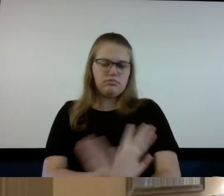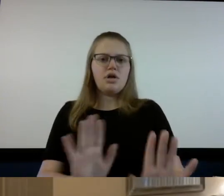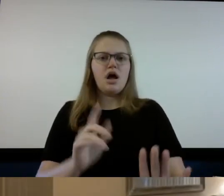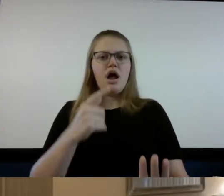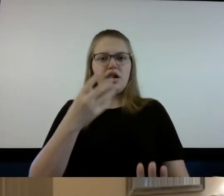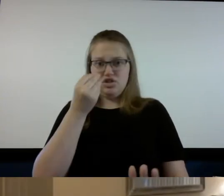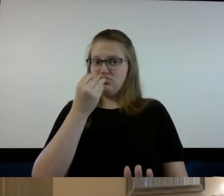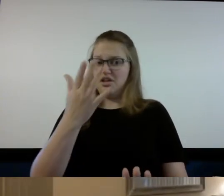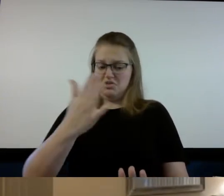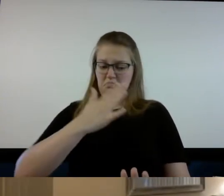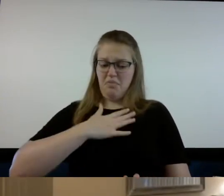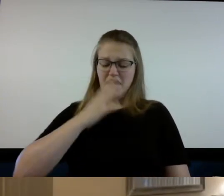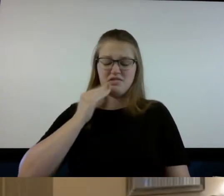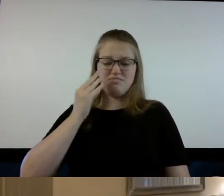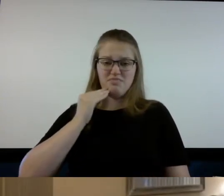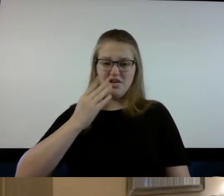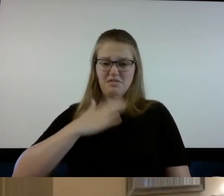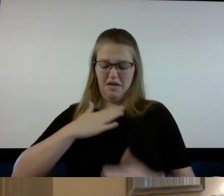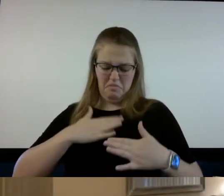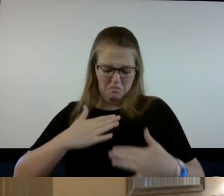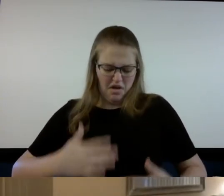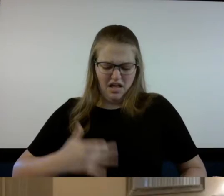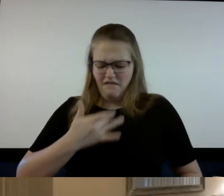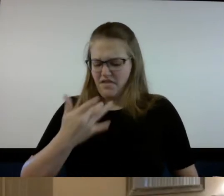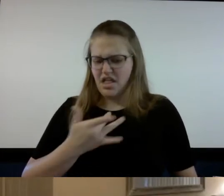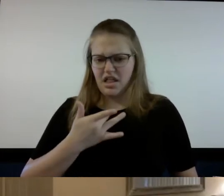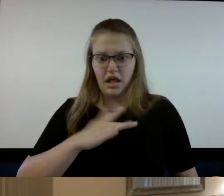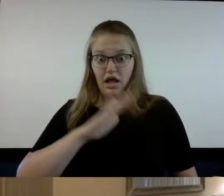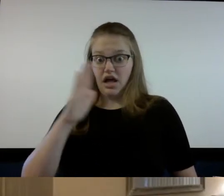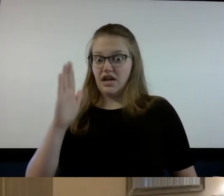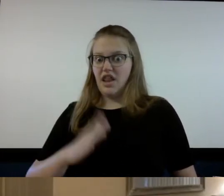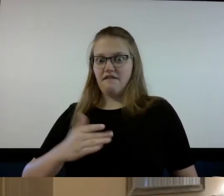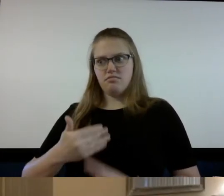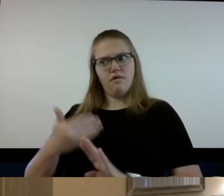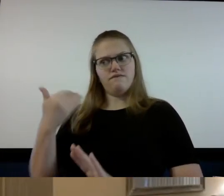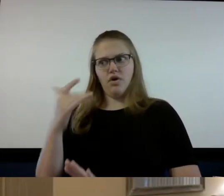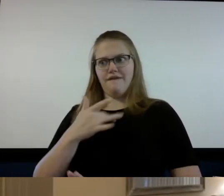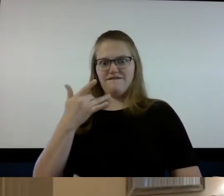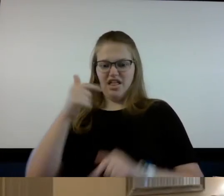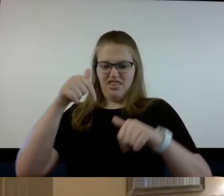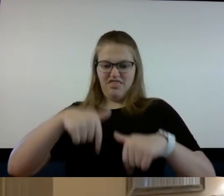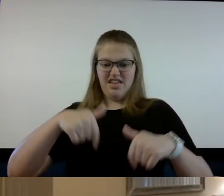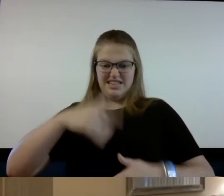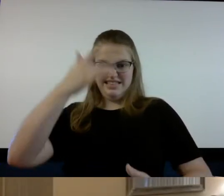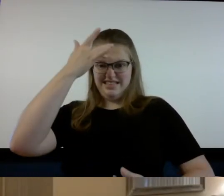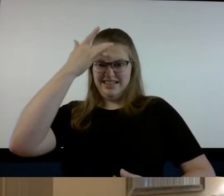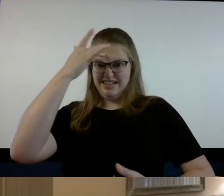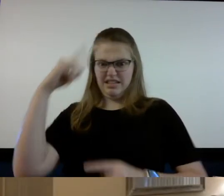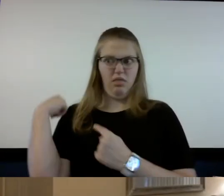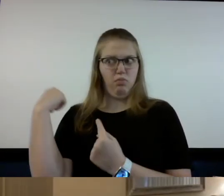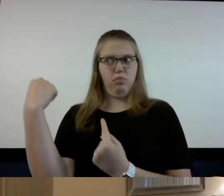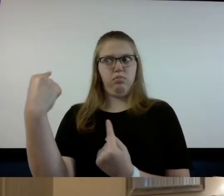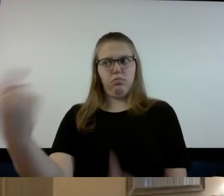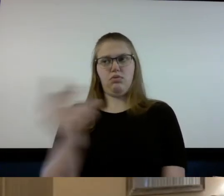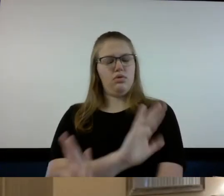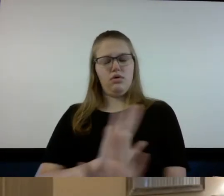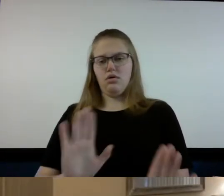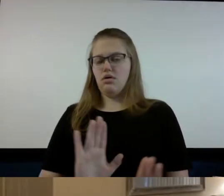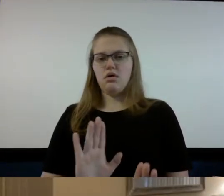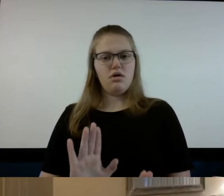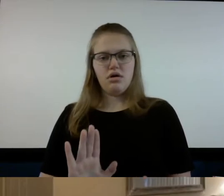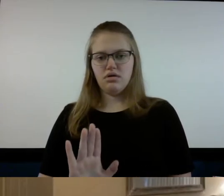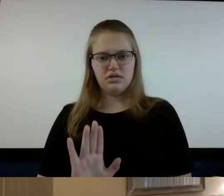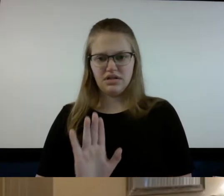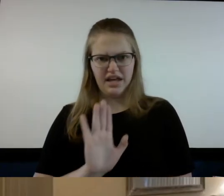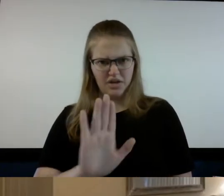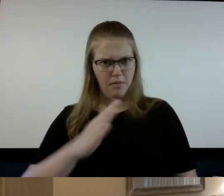through what my body's gone through I've never had any sickness like this in my whole entire life your body